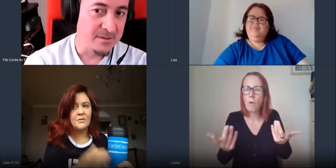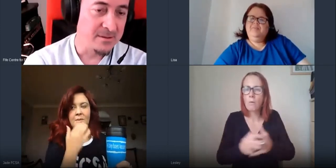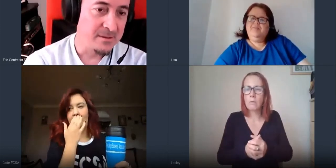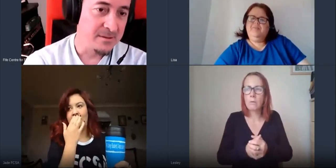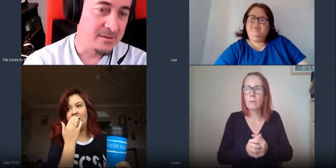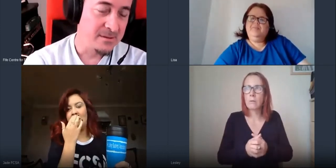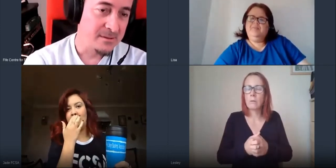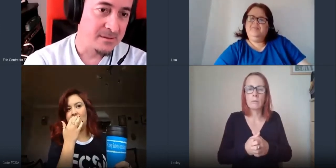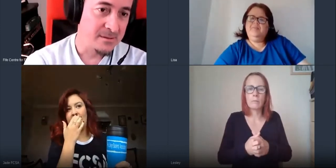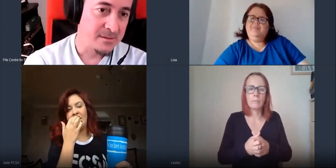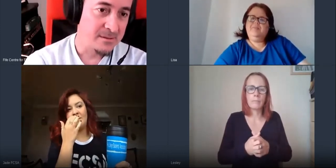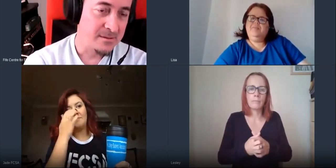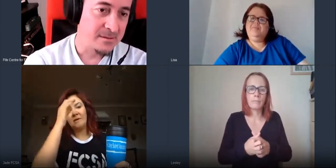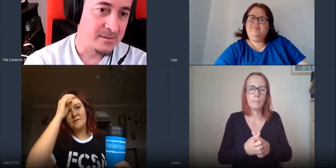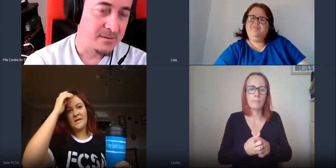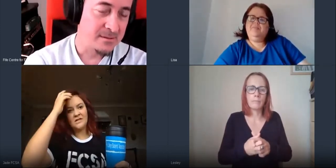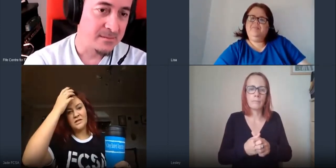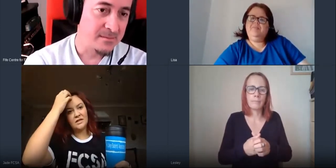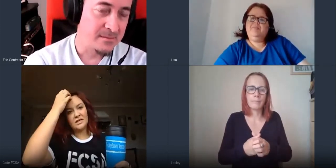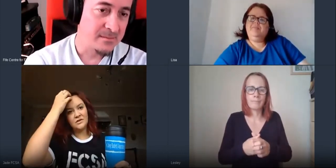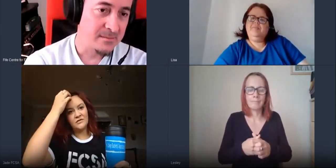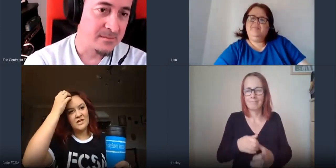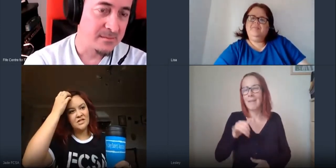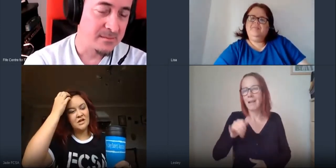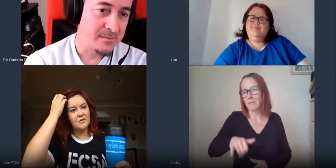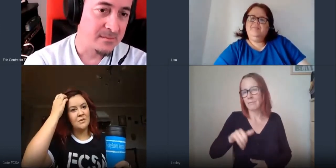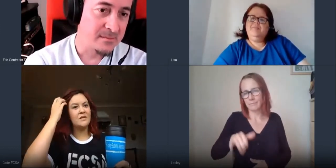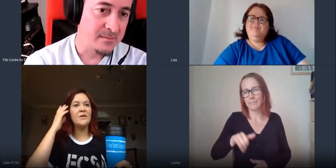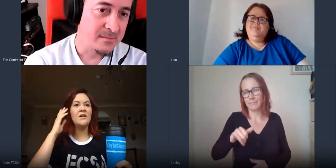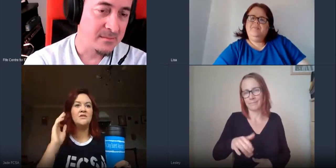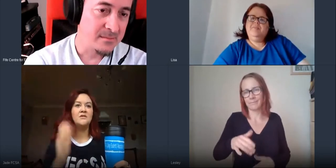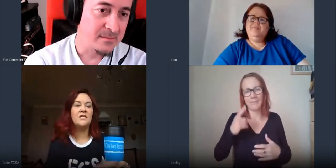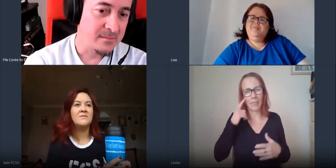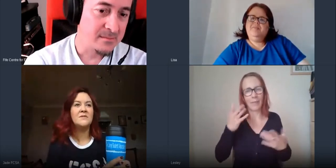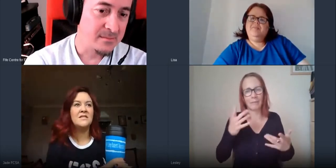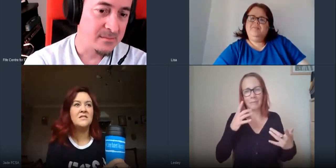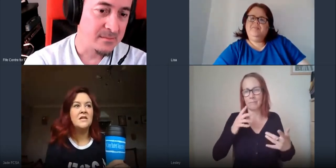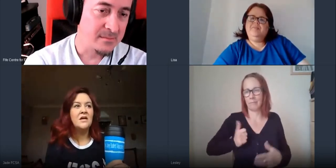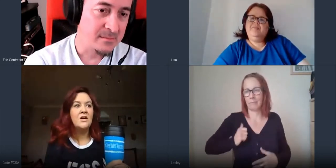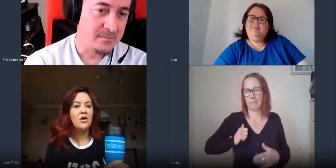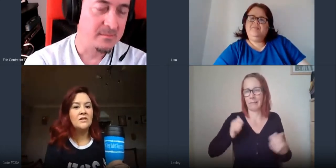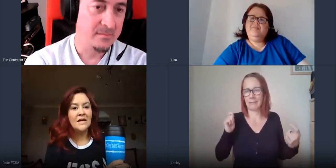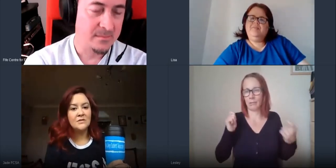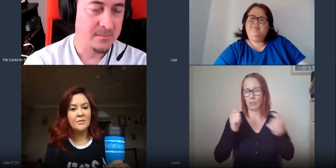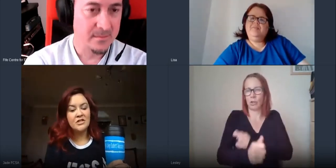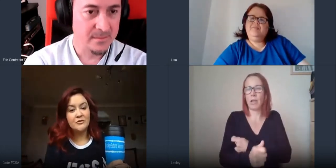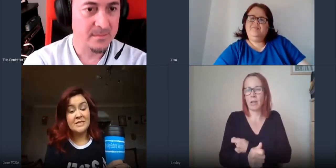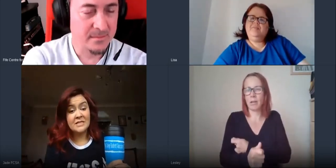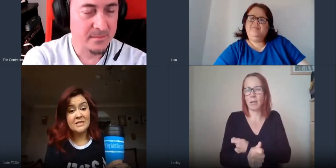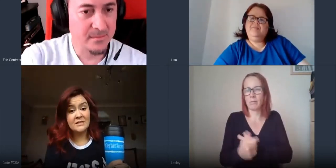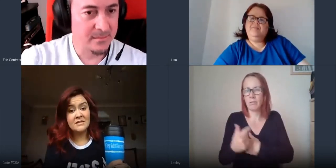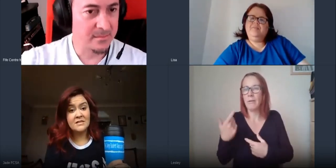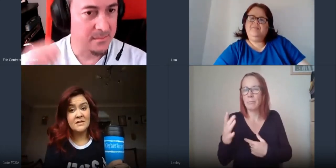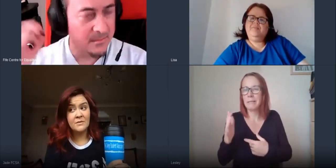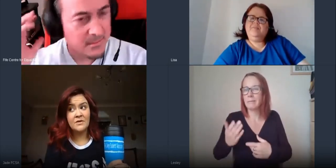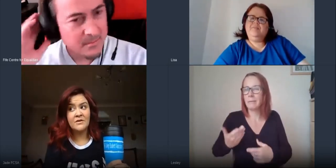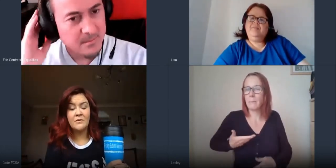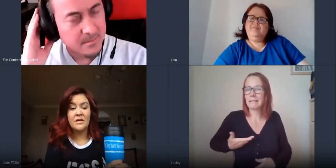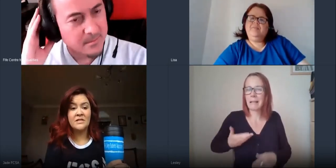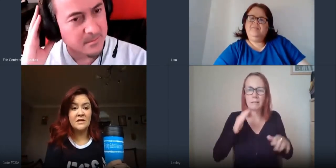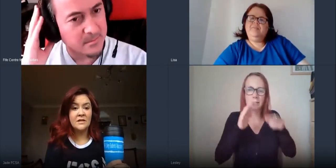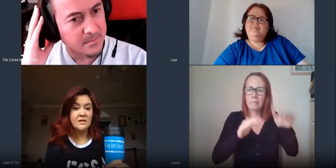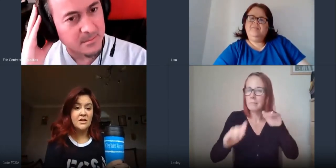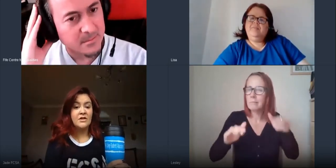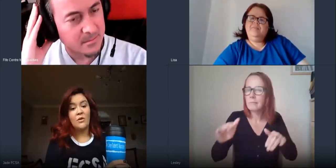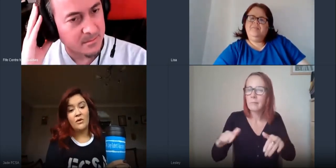where um we're actually looking at sort of changing up the way that we do things we did contact a bunch of businesses to see whether they wanted